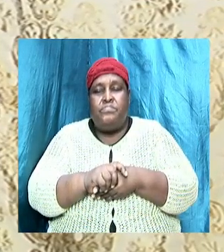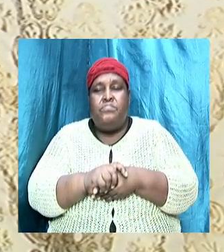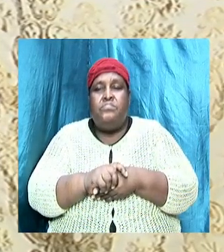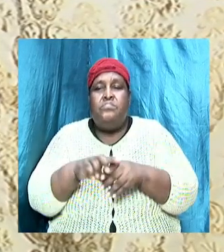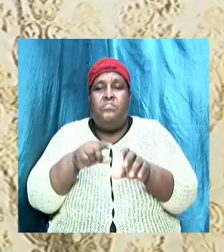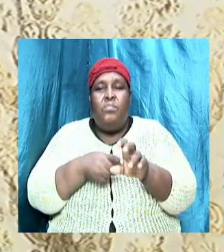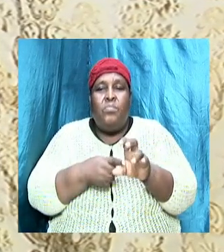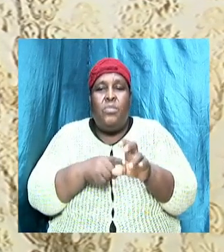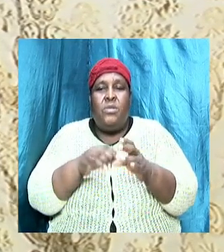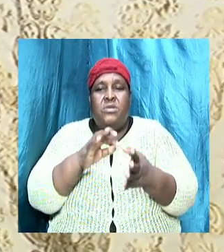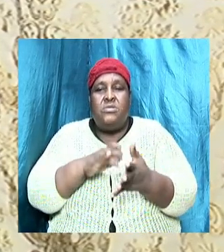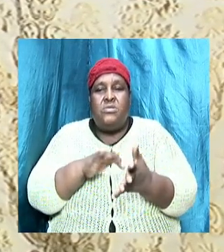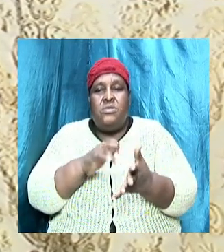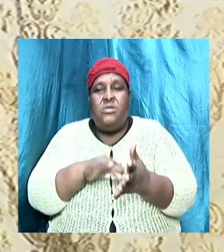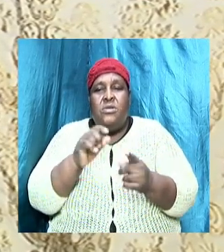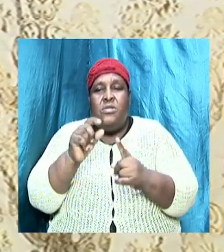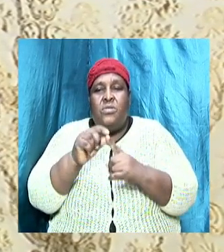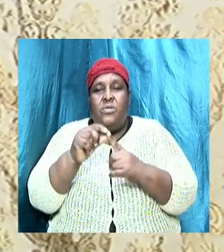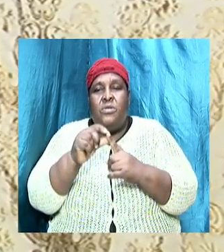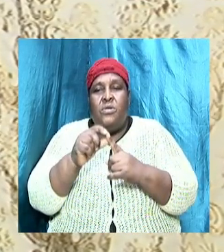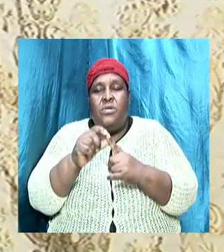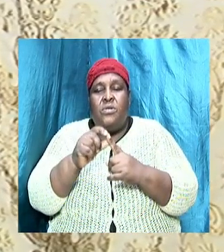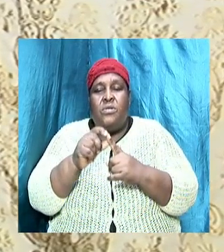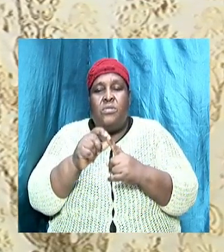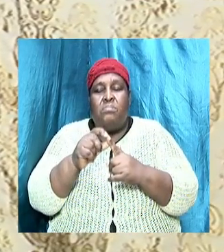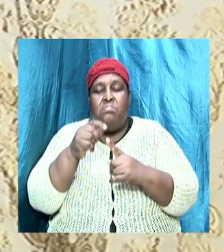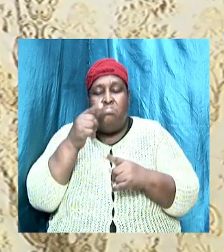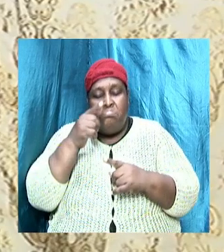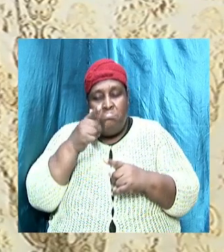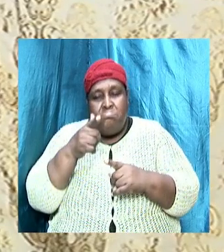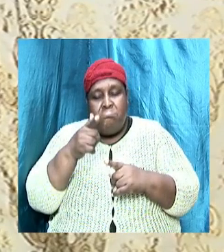and we want to look at the Scriptures.